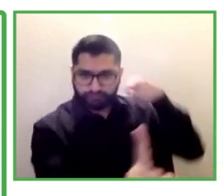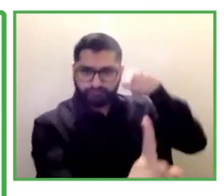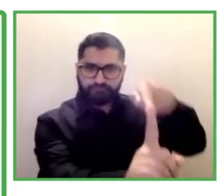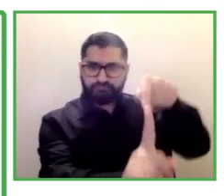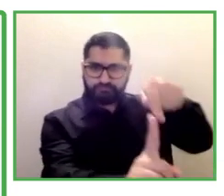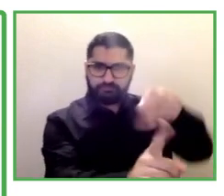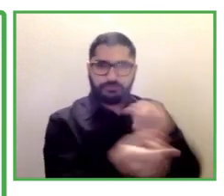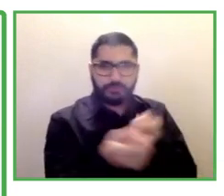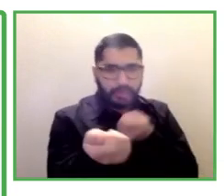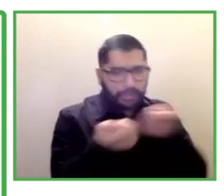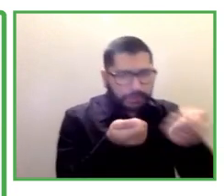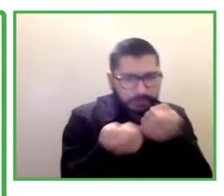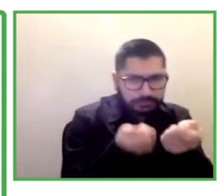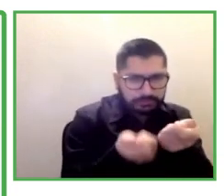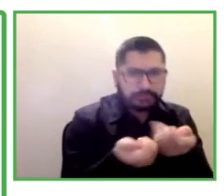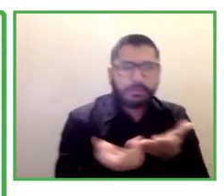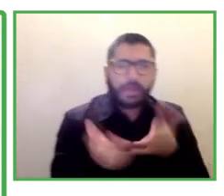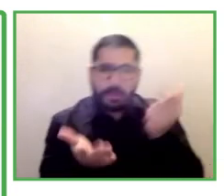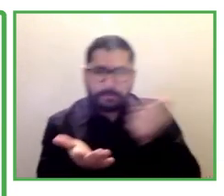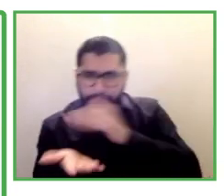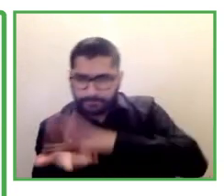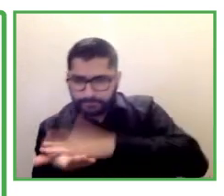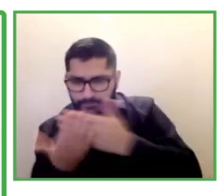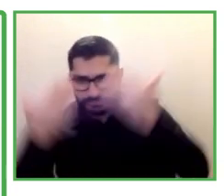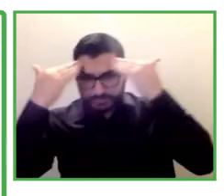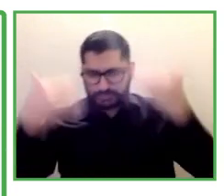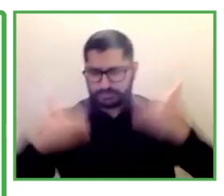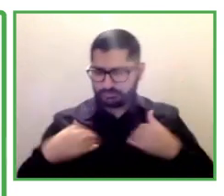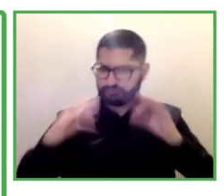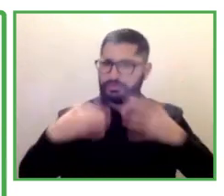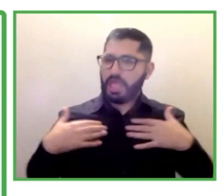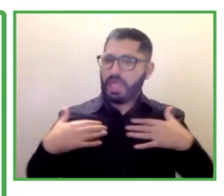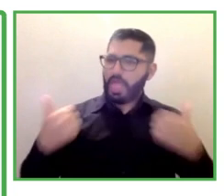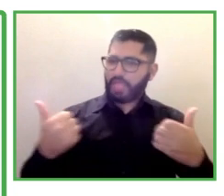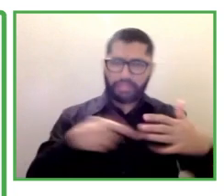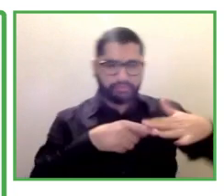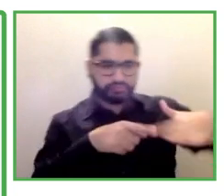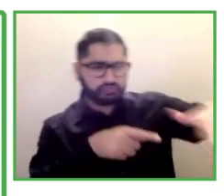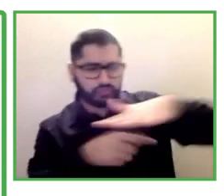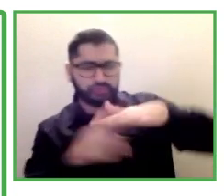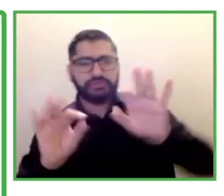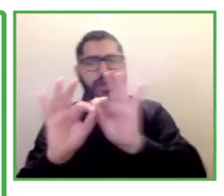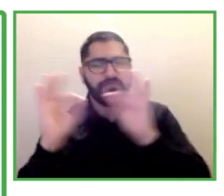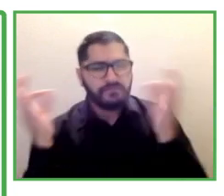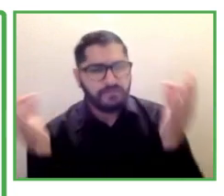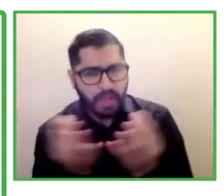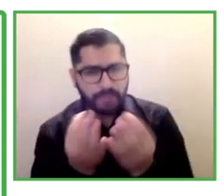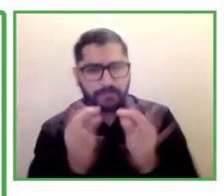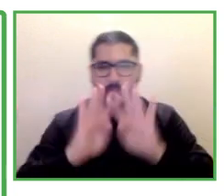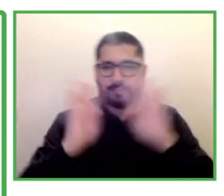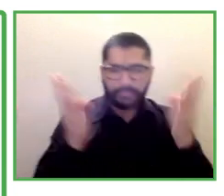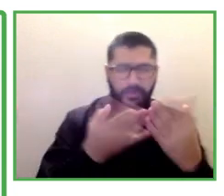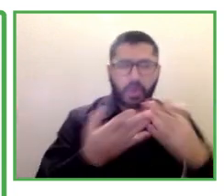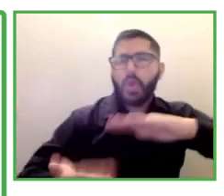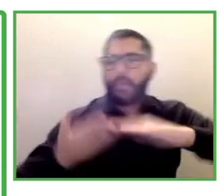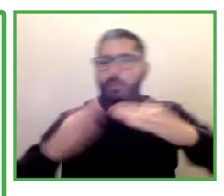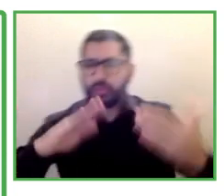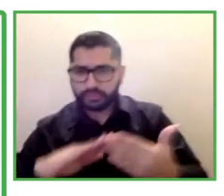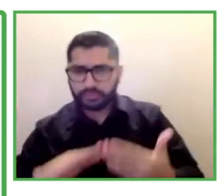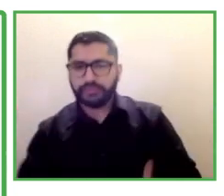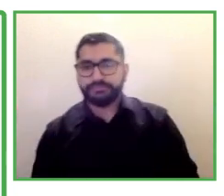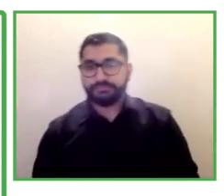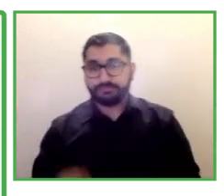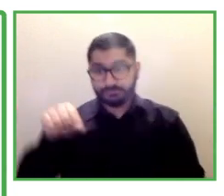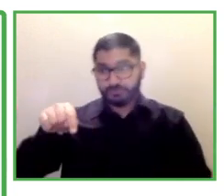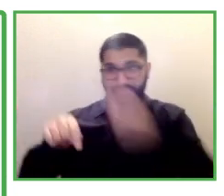So with this vision in mind we apply for the Opportunities Fund every three years and at this point in time